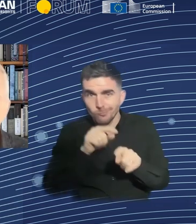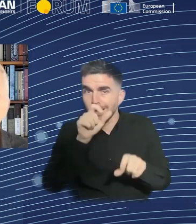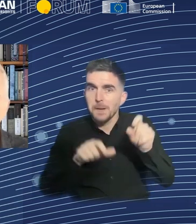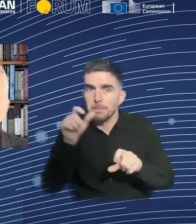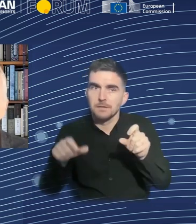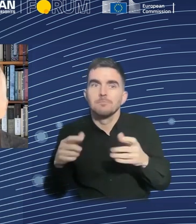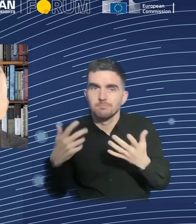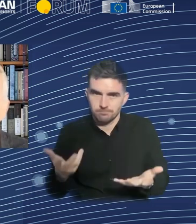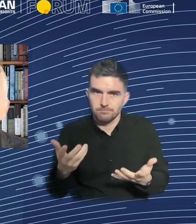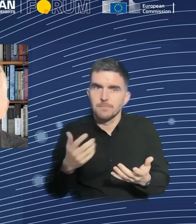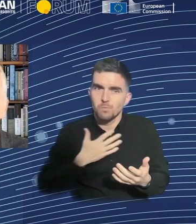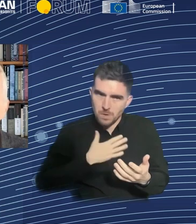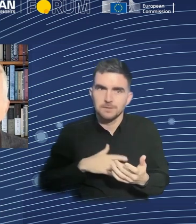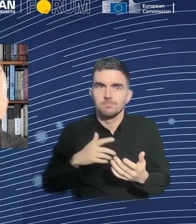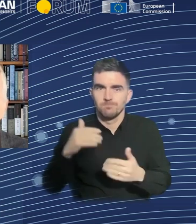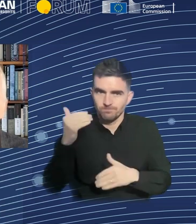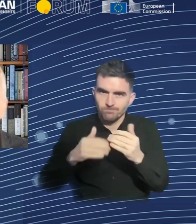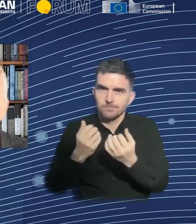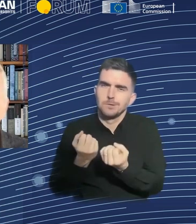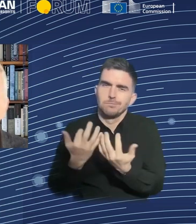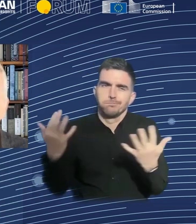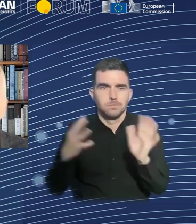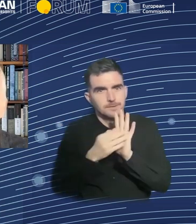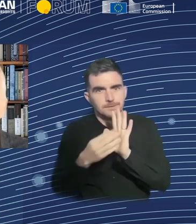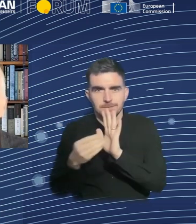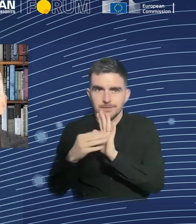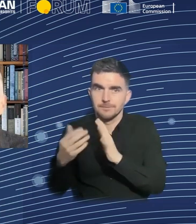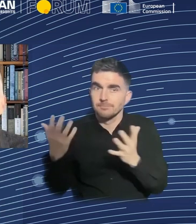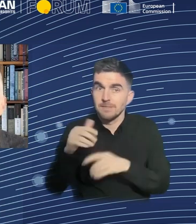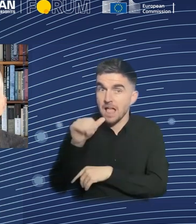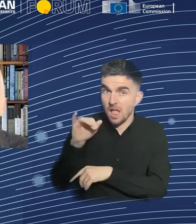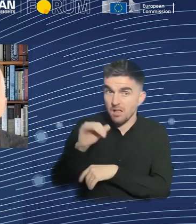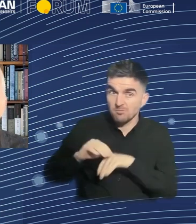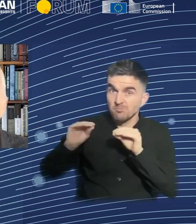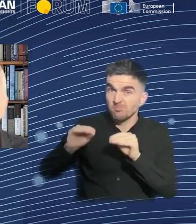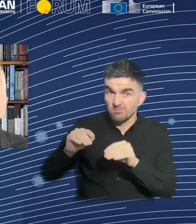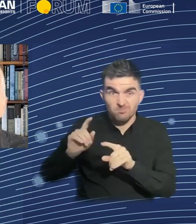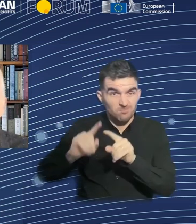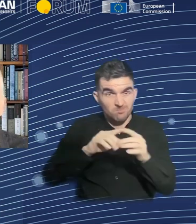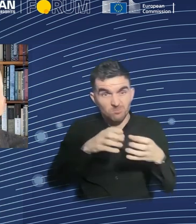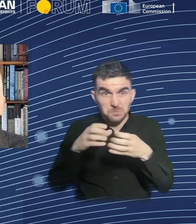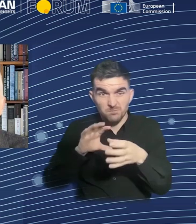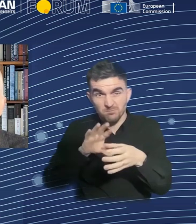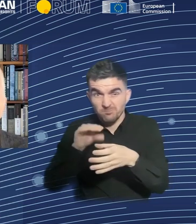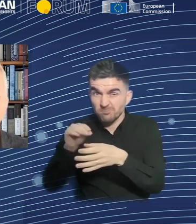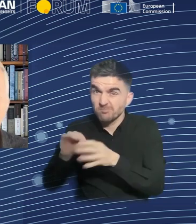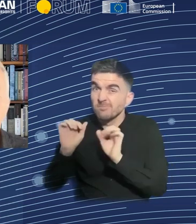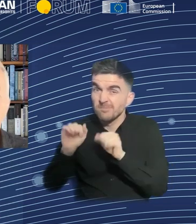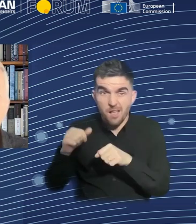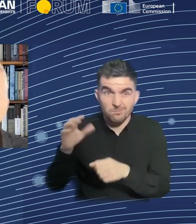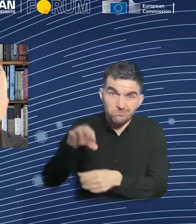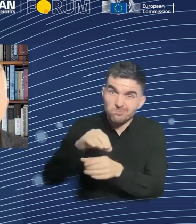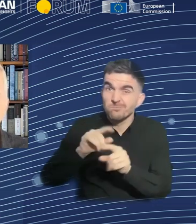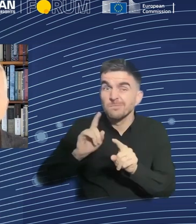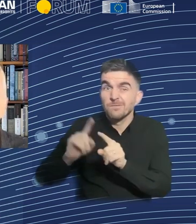AIs that are trained on the groups that we belong to at various levels, and AIs that are trained on the knowledge of all humanity.